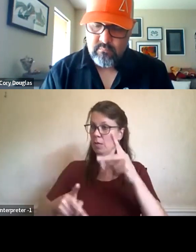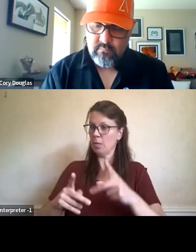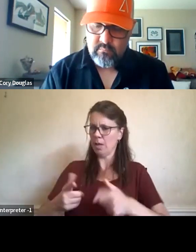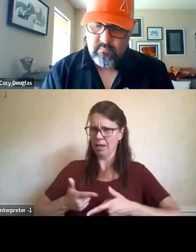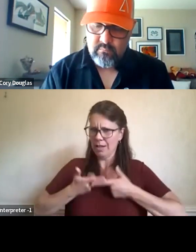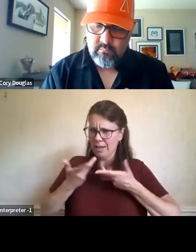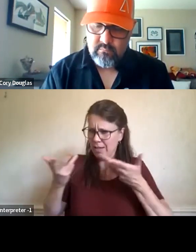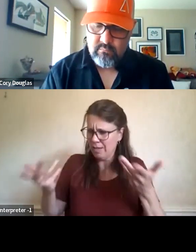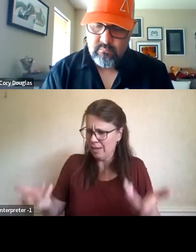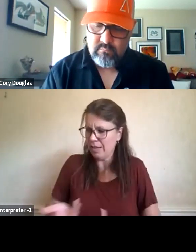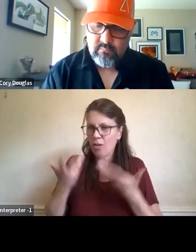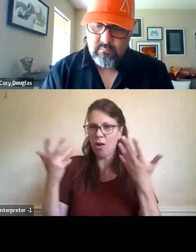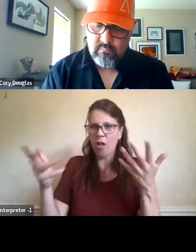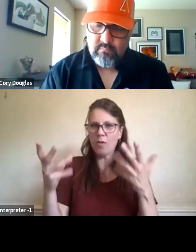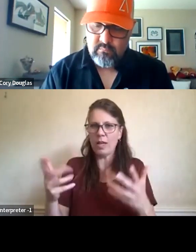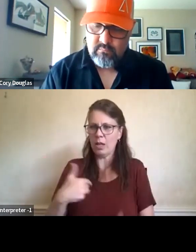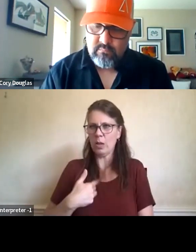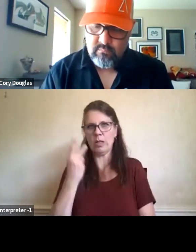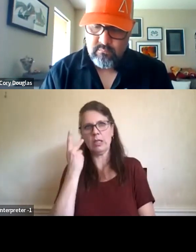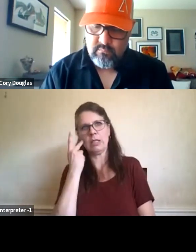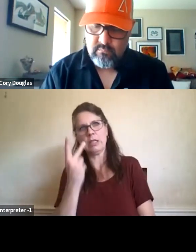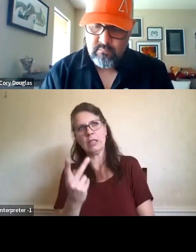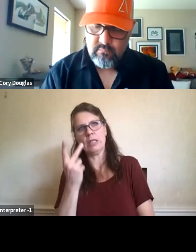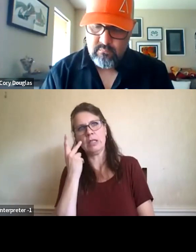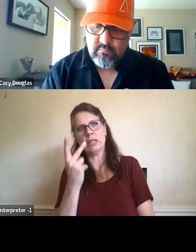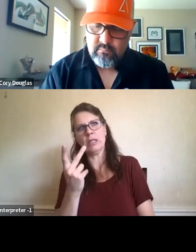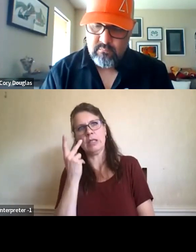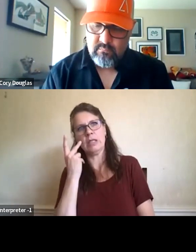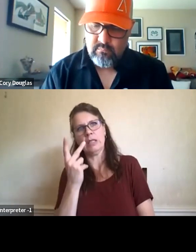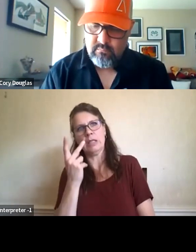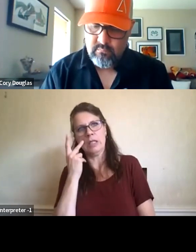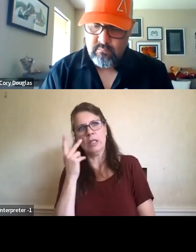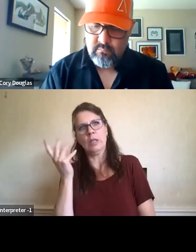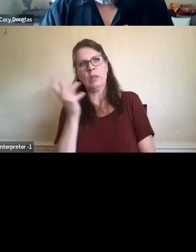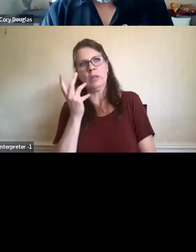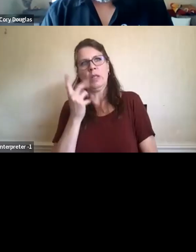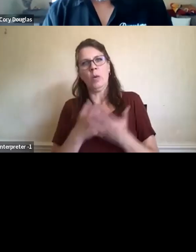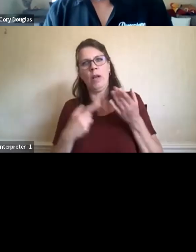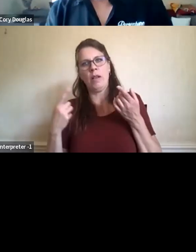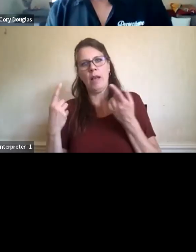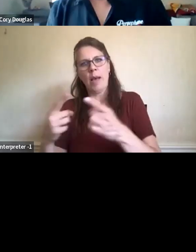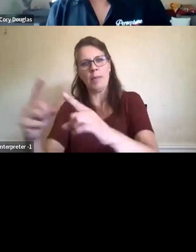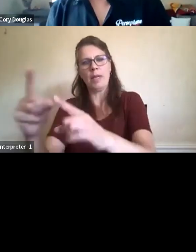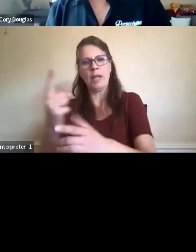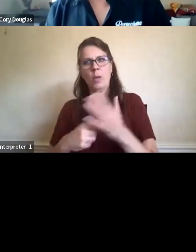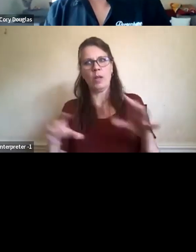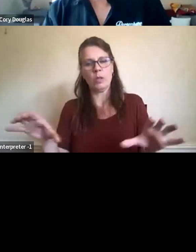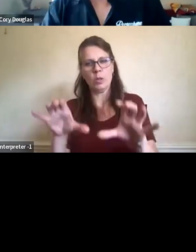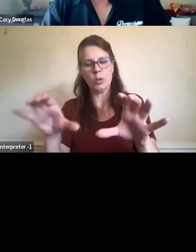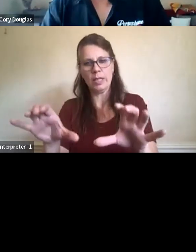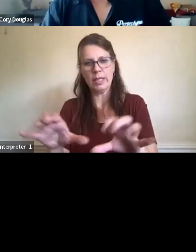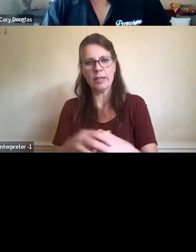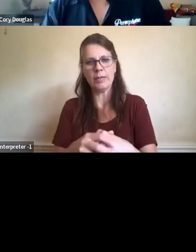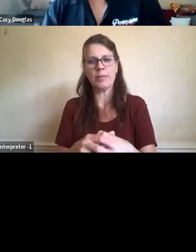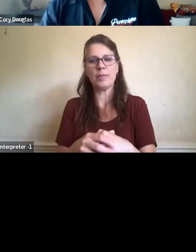this environment and see what's going on. And honestly, a lot of people that live in the urban